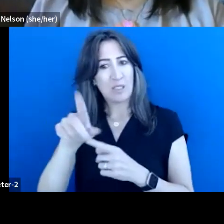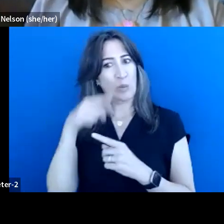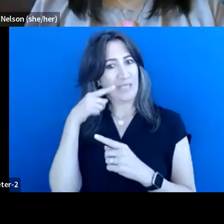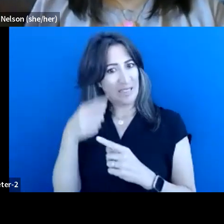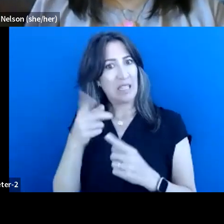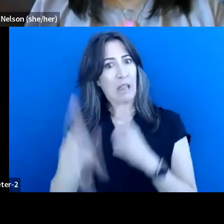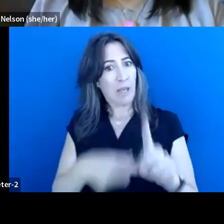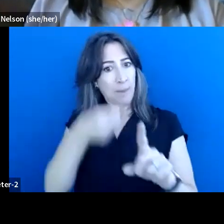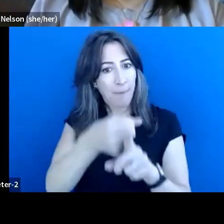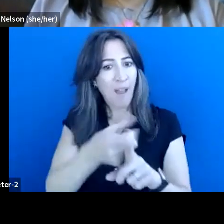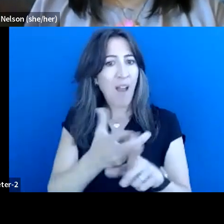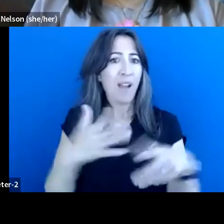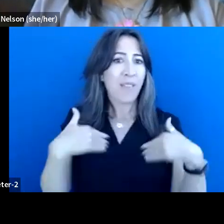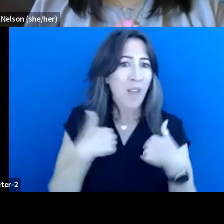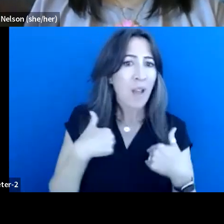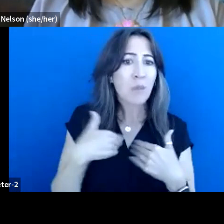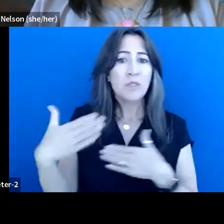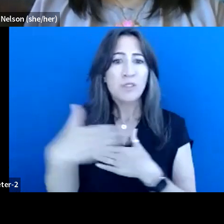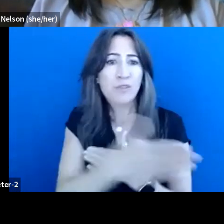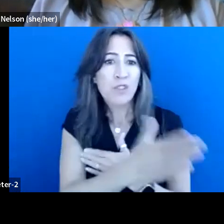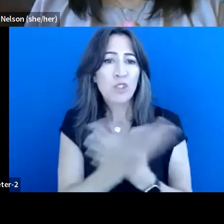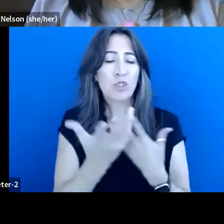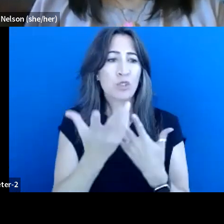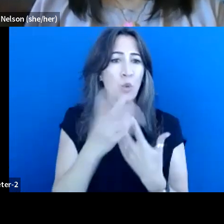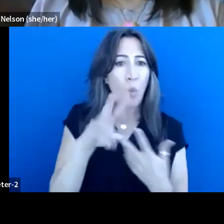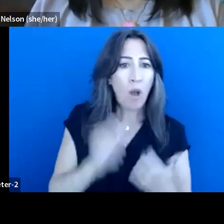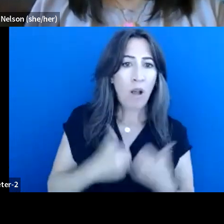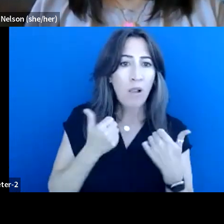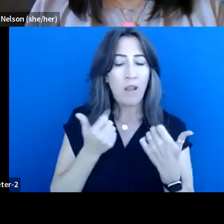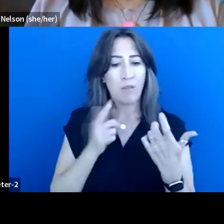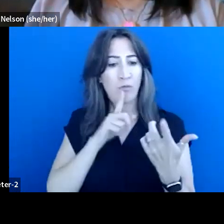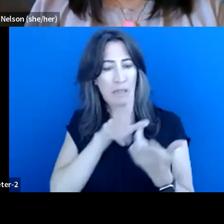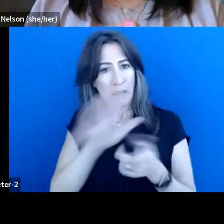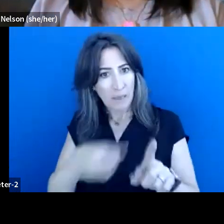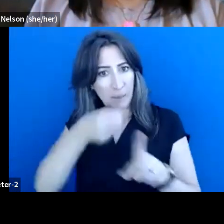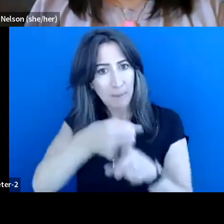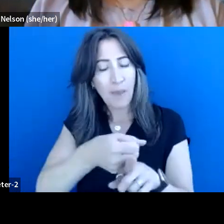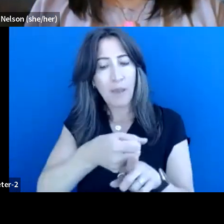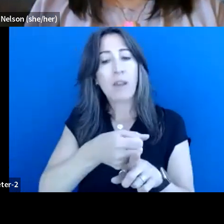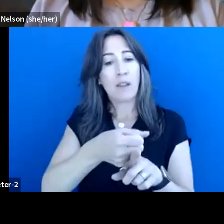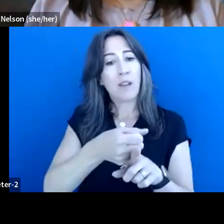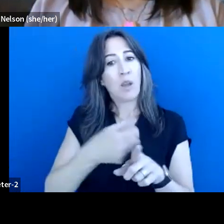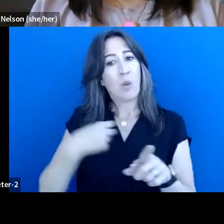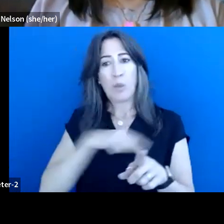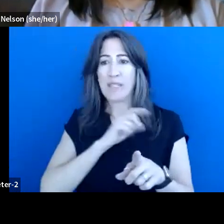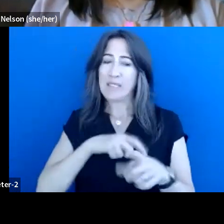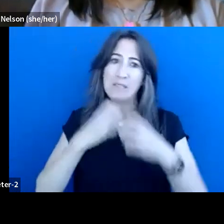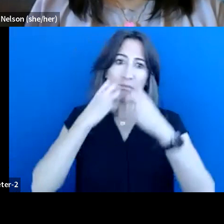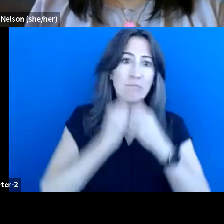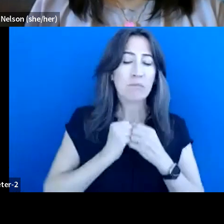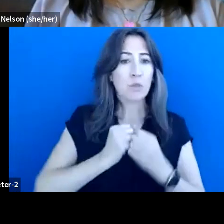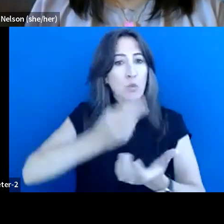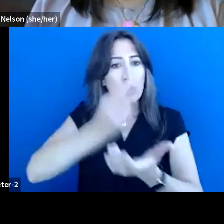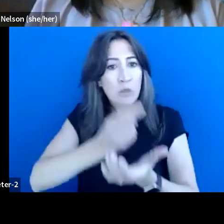that were asked about, how can we work together? you know, honestly, the resources of the sea and, and the land